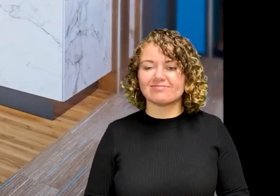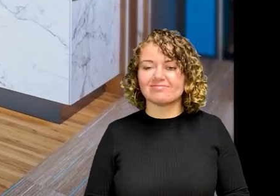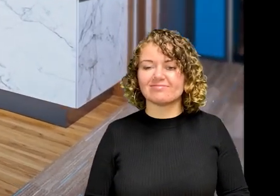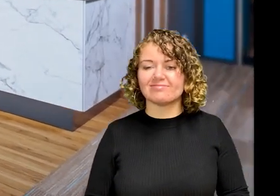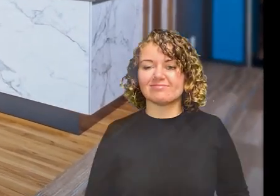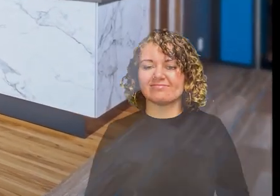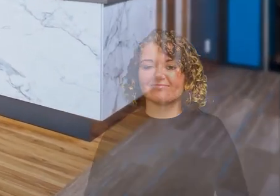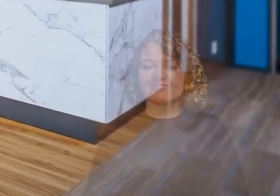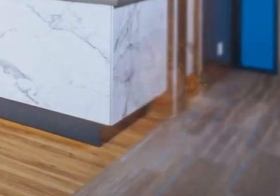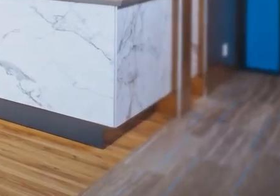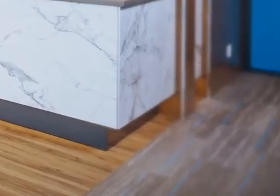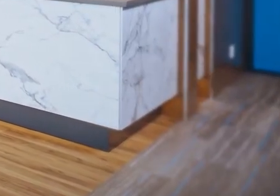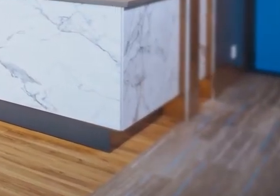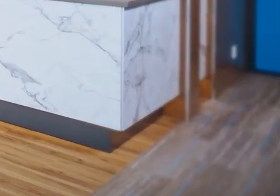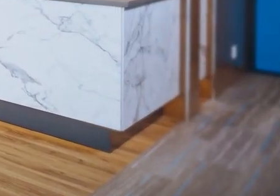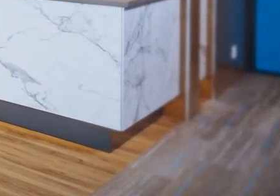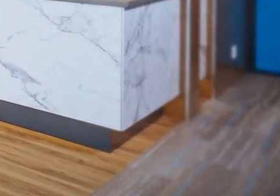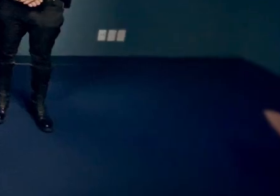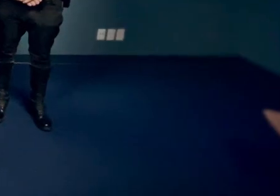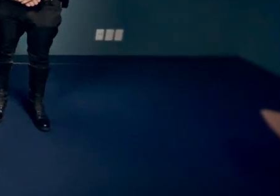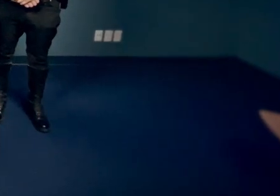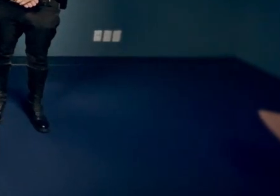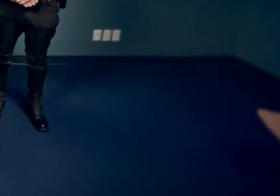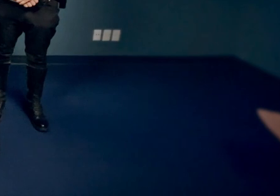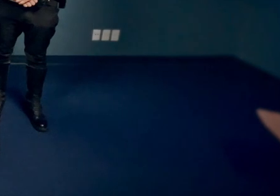Centre for Communication Accessibility.